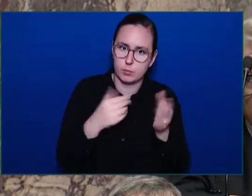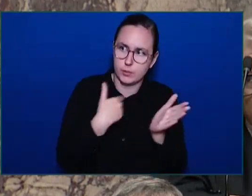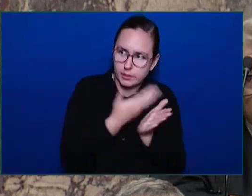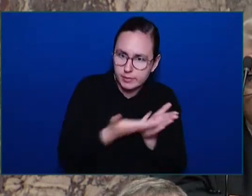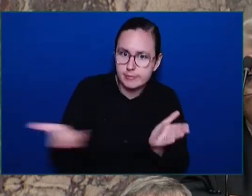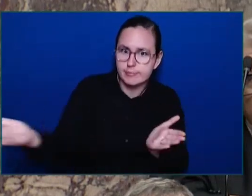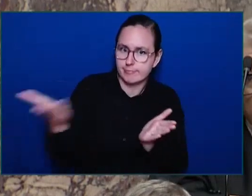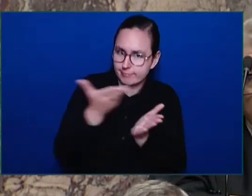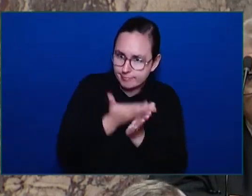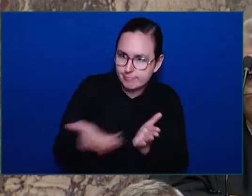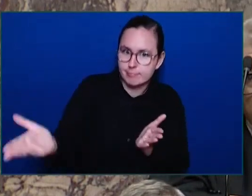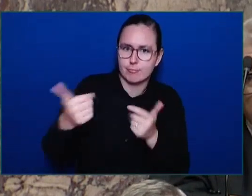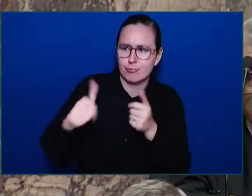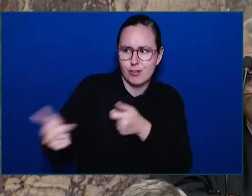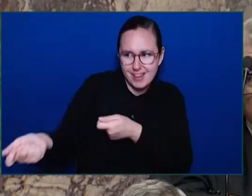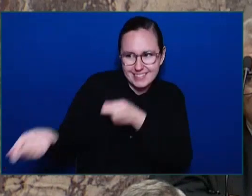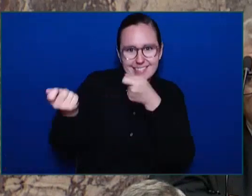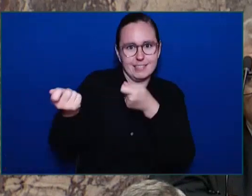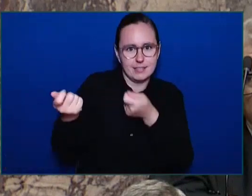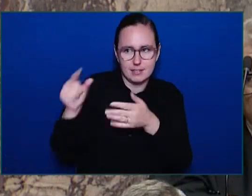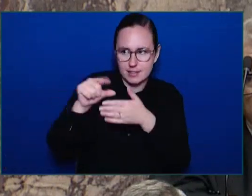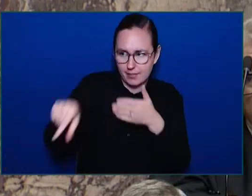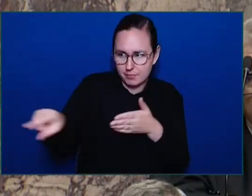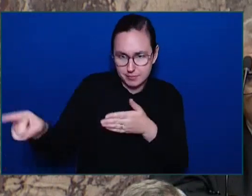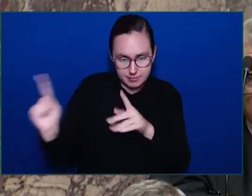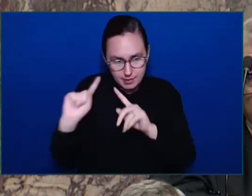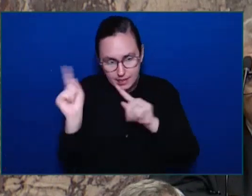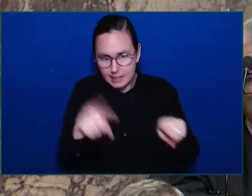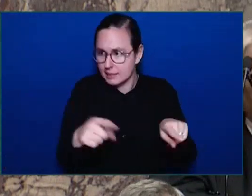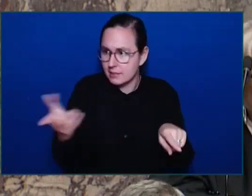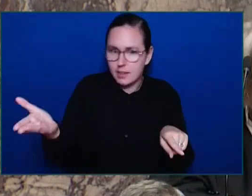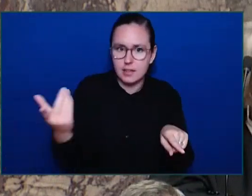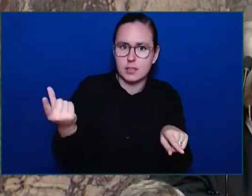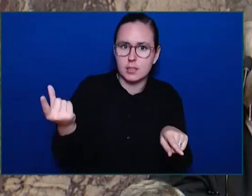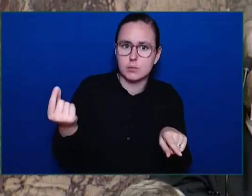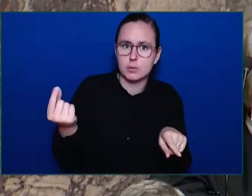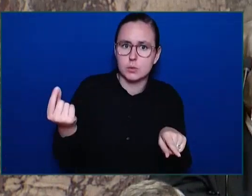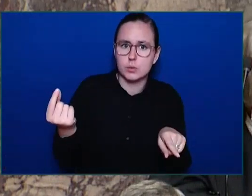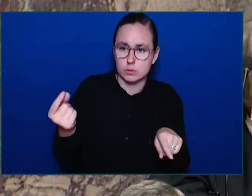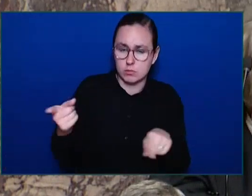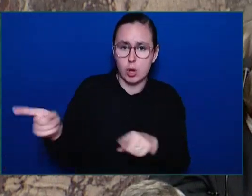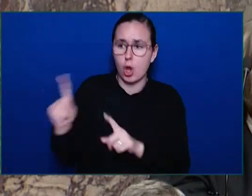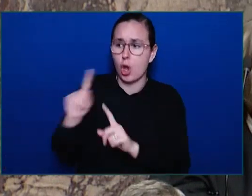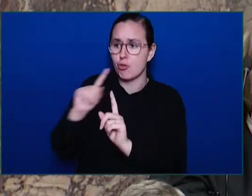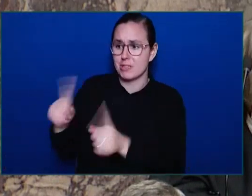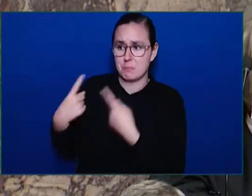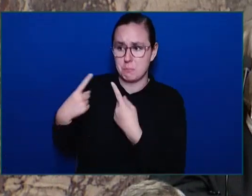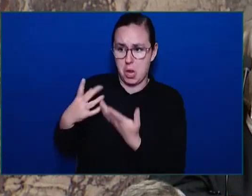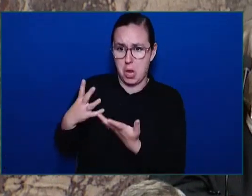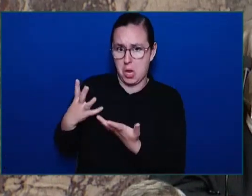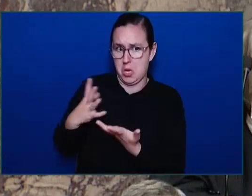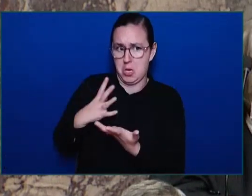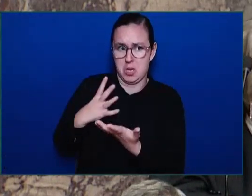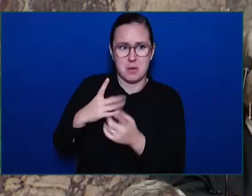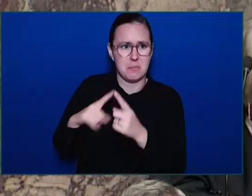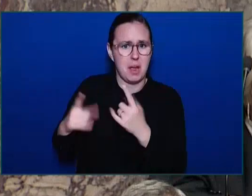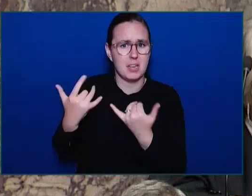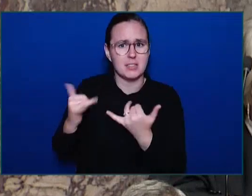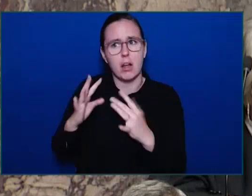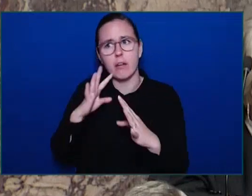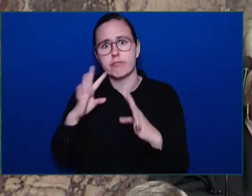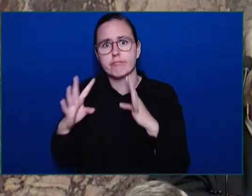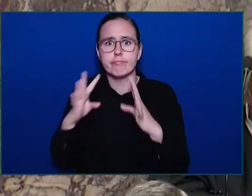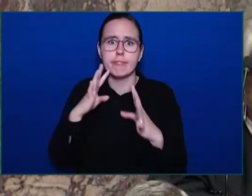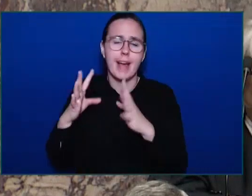is rhetoric. We've heard this government blame the federal government, for example. We